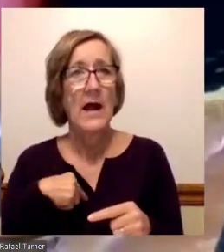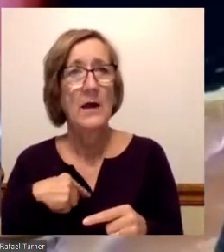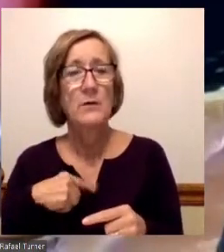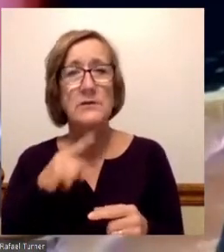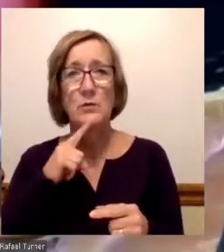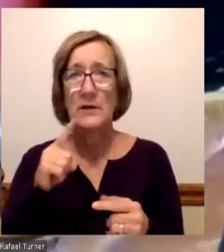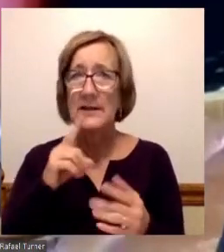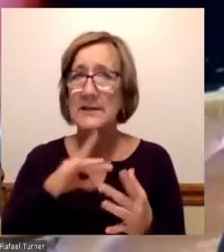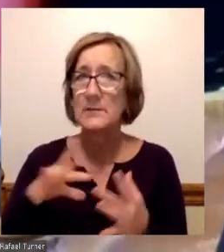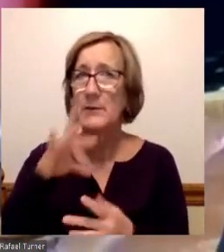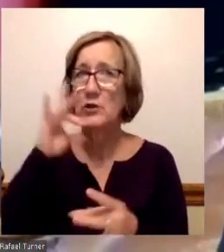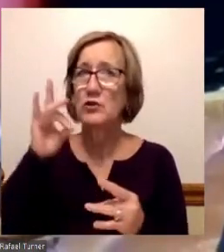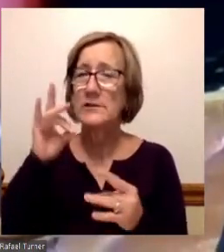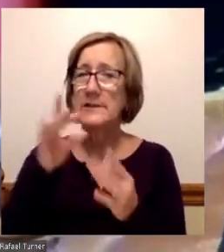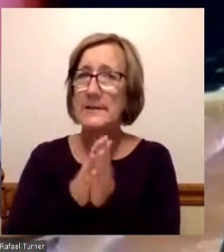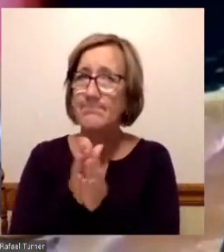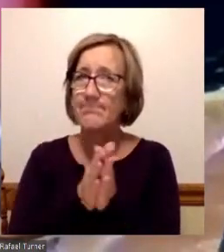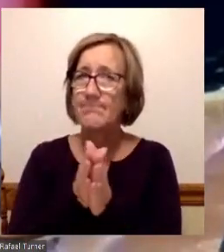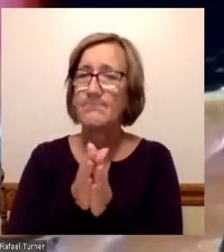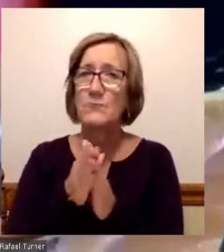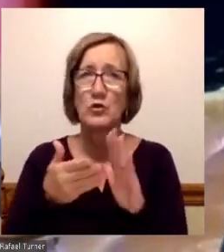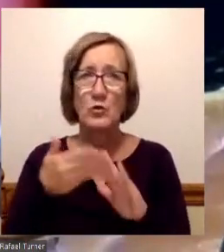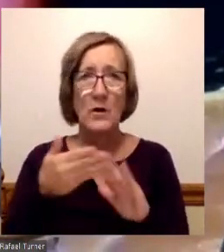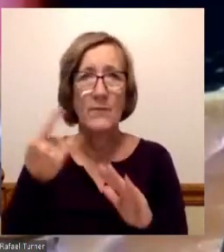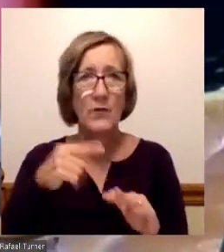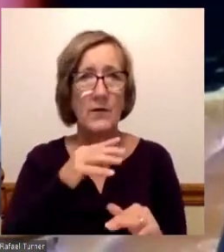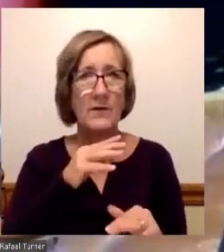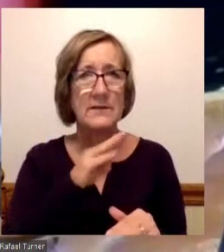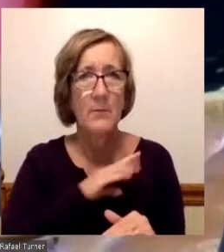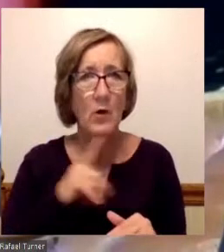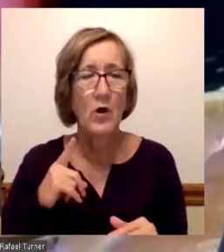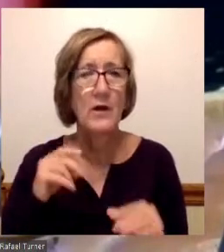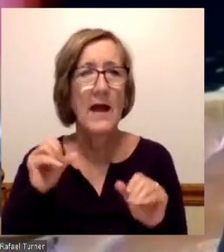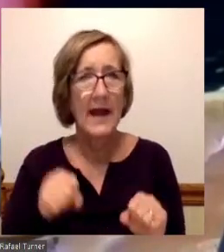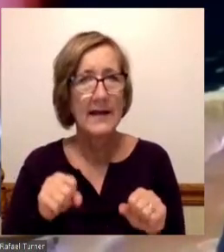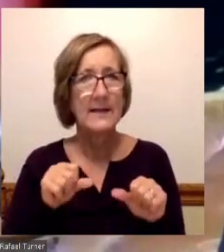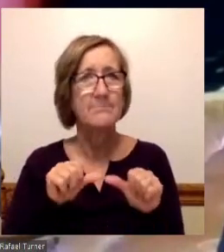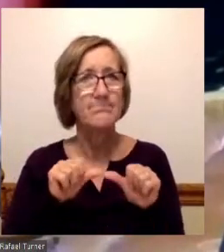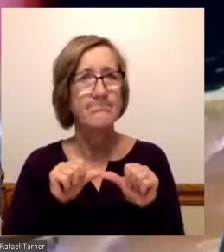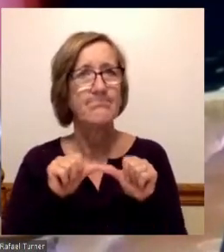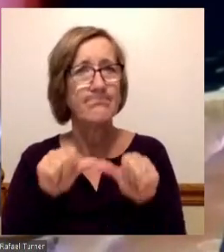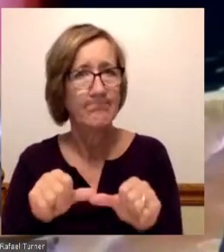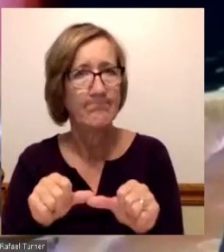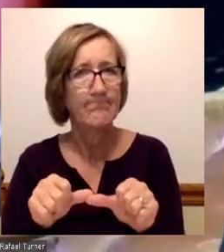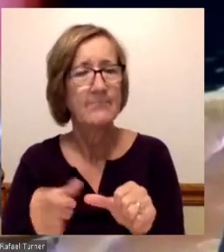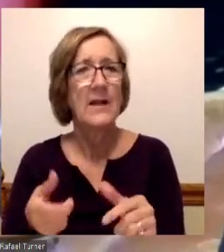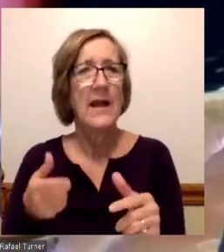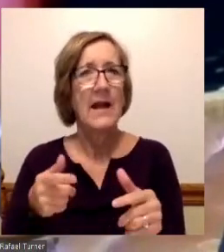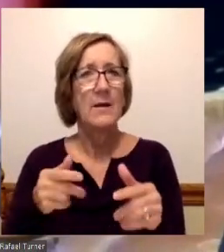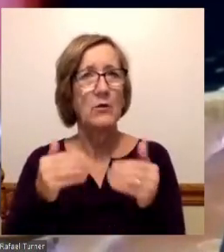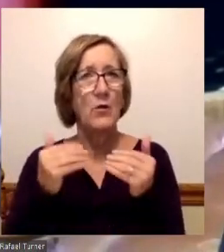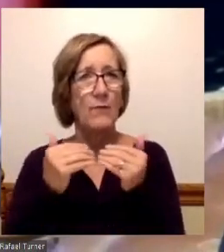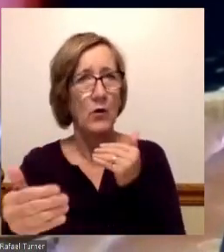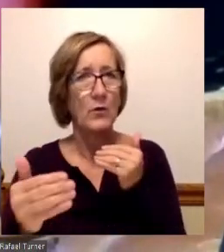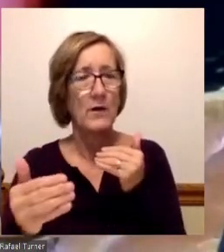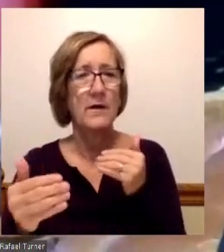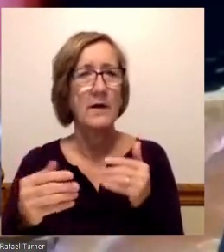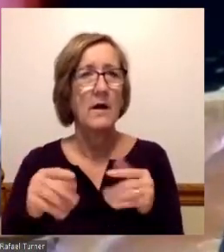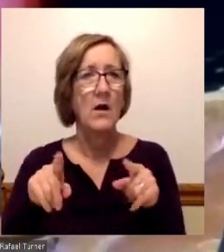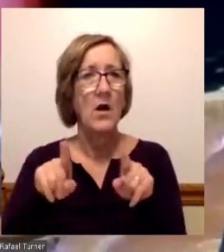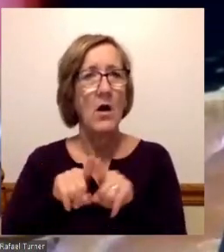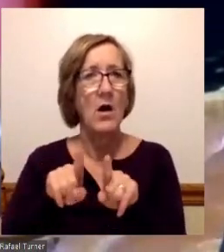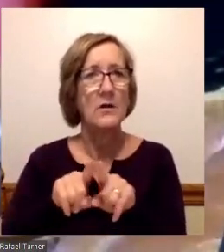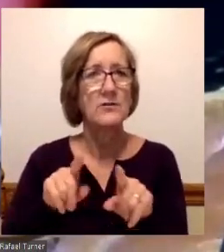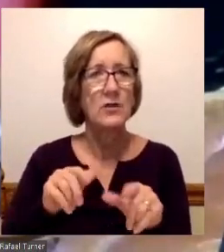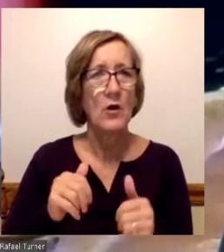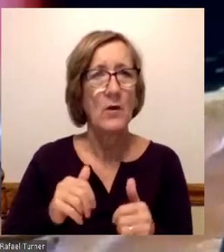compelled to run for this very board to fill those shoes and move it forward. I also stand on the shoulders of my mentor and